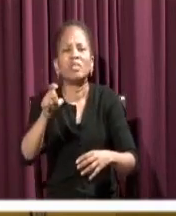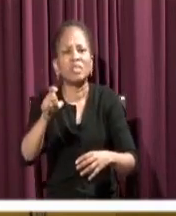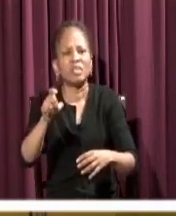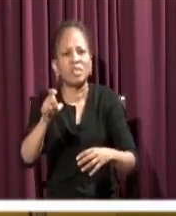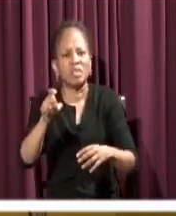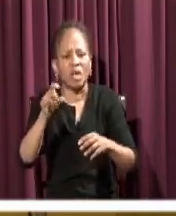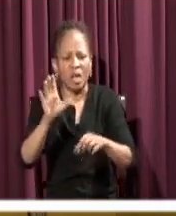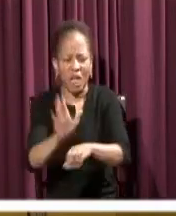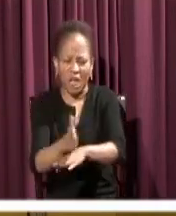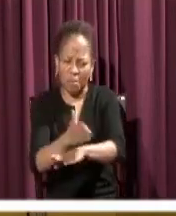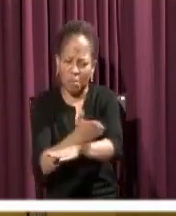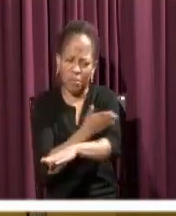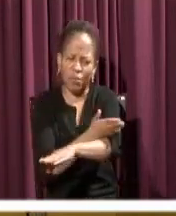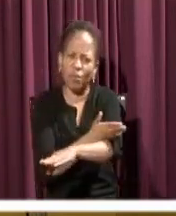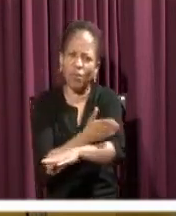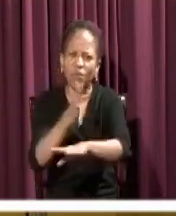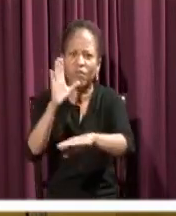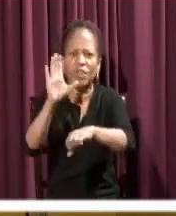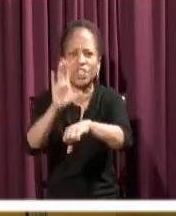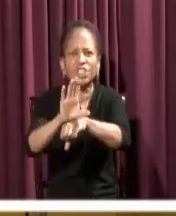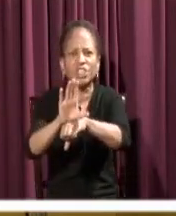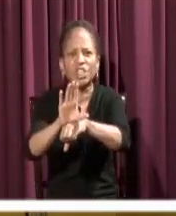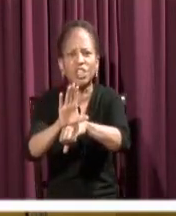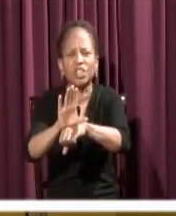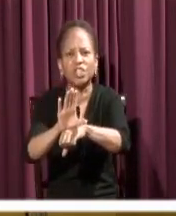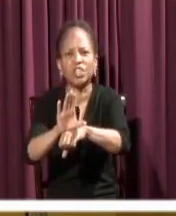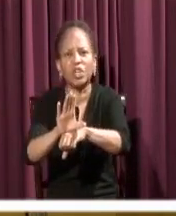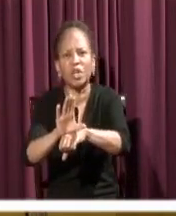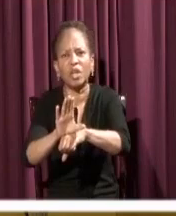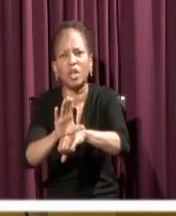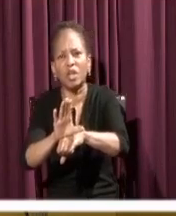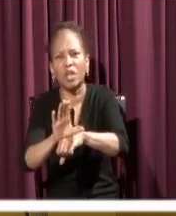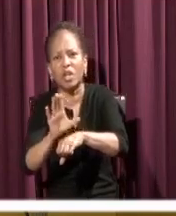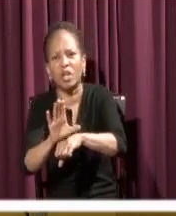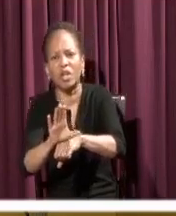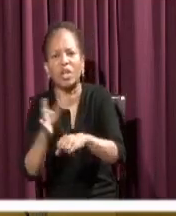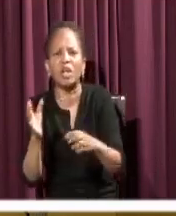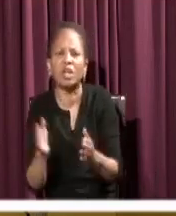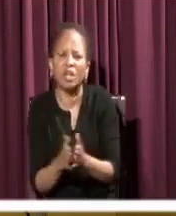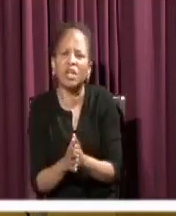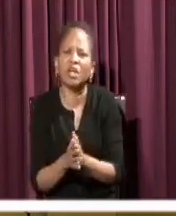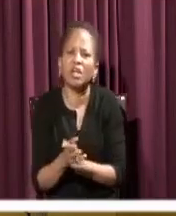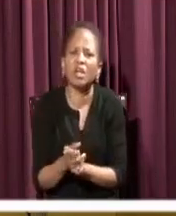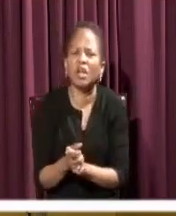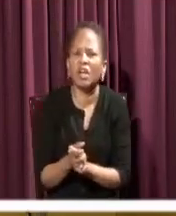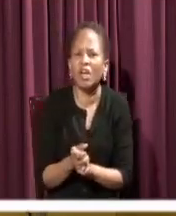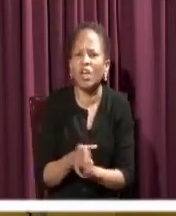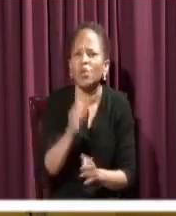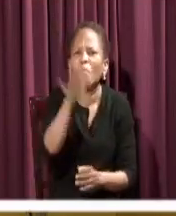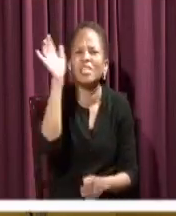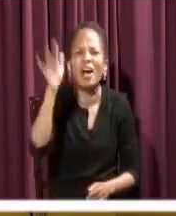defy the things that are convention and the things that common sense will dictate against.